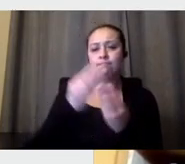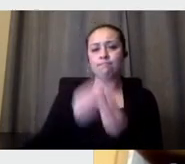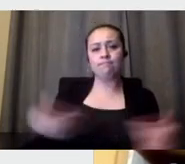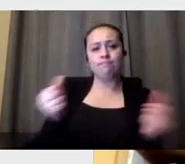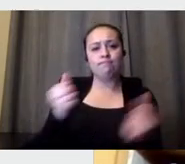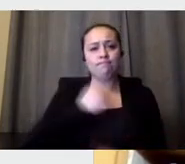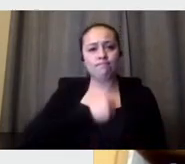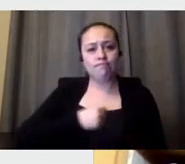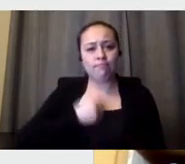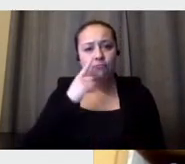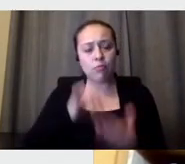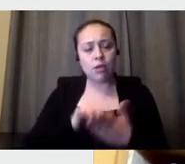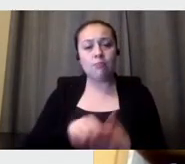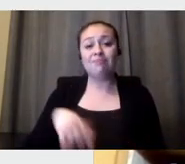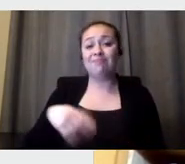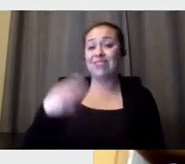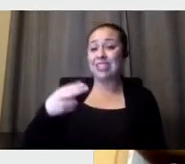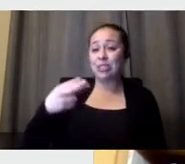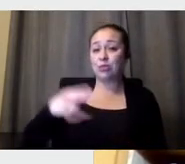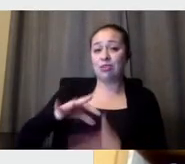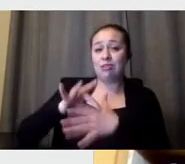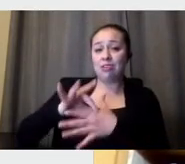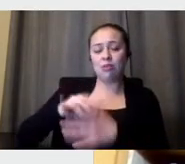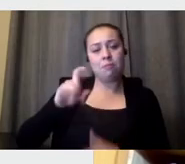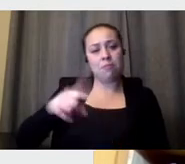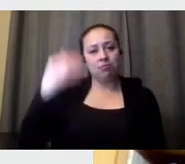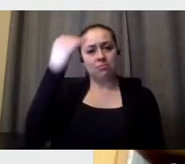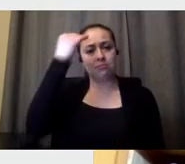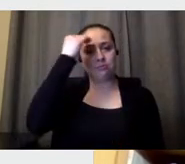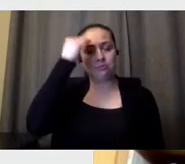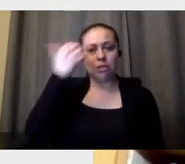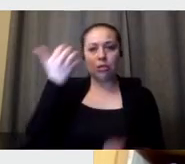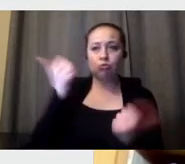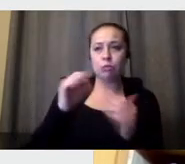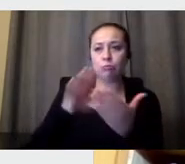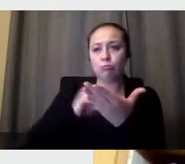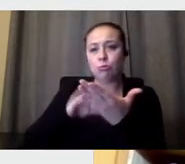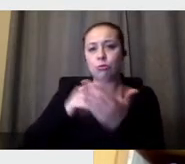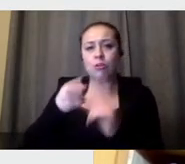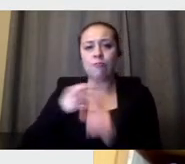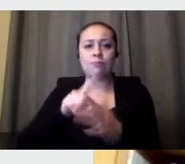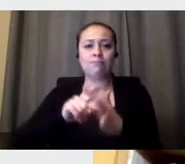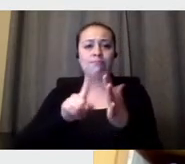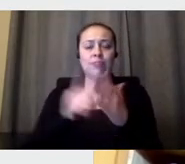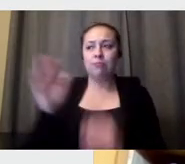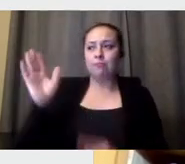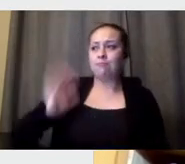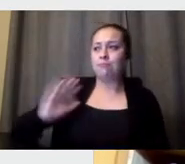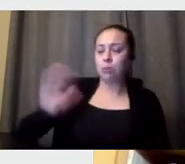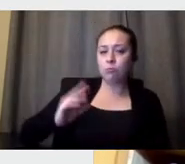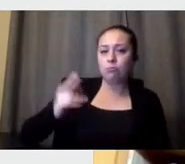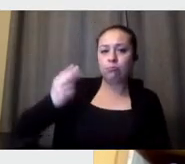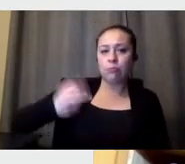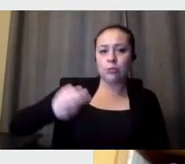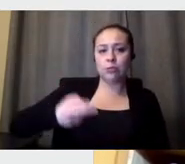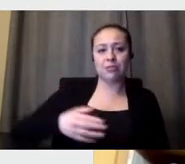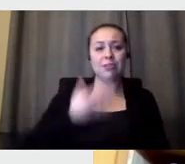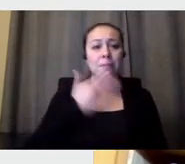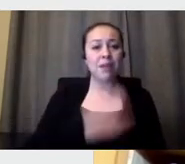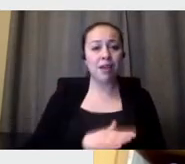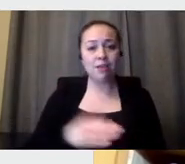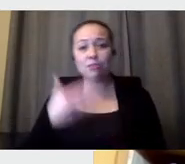of history and content, we must acknowledge and seek to learn from our context. Bad and good, ugly and beautiful.